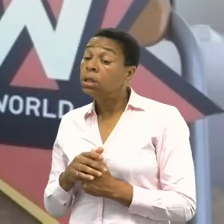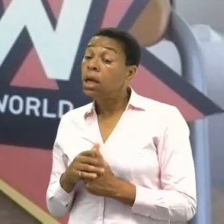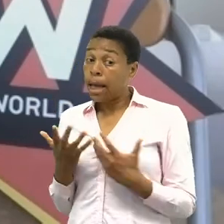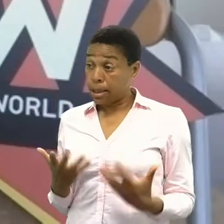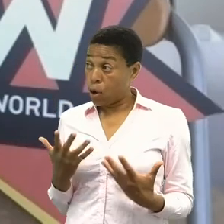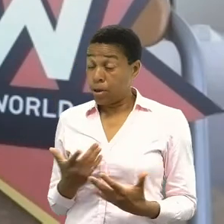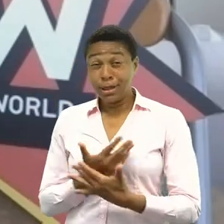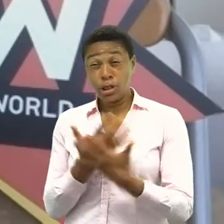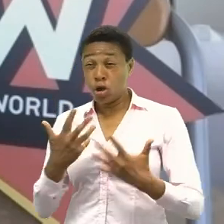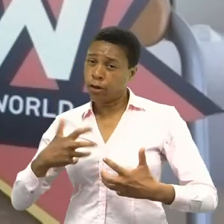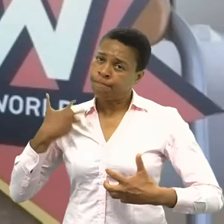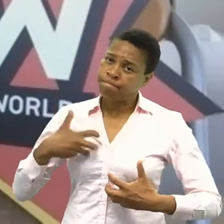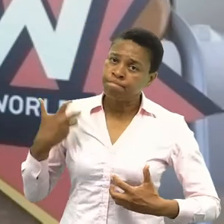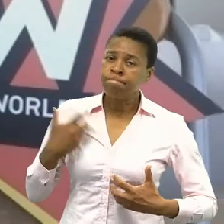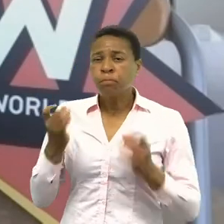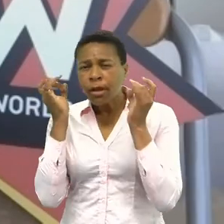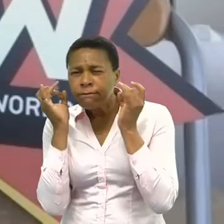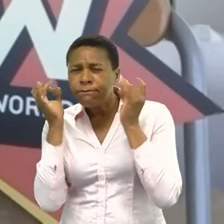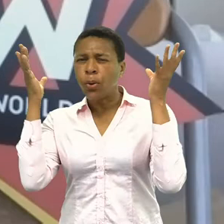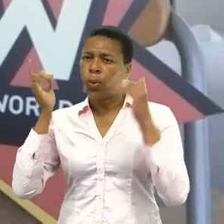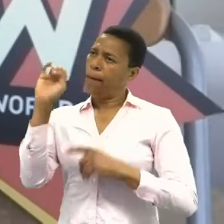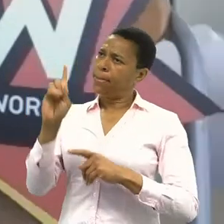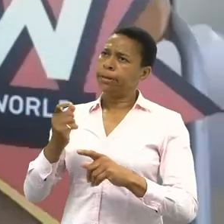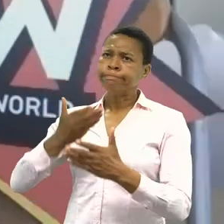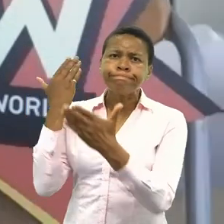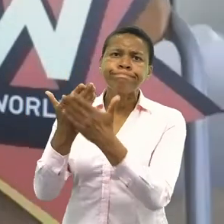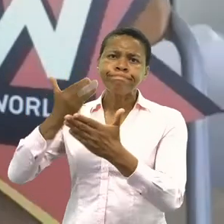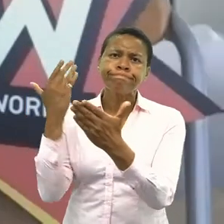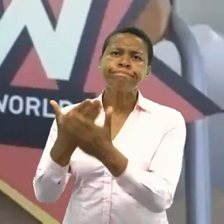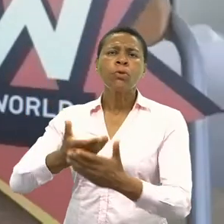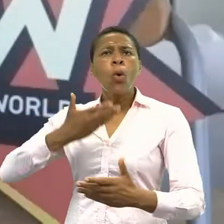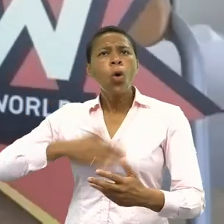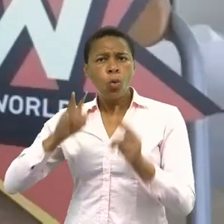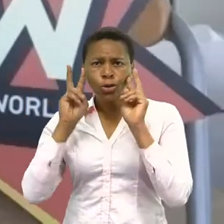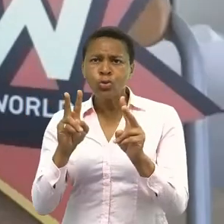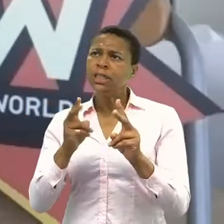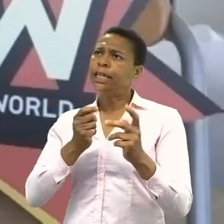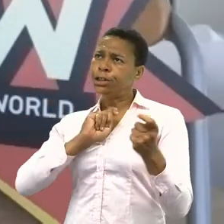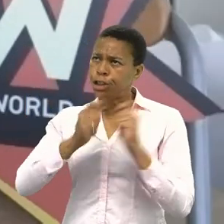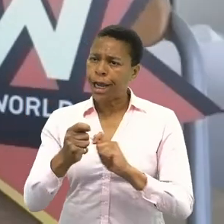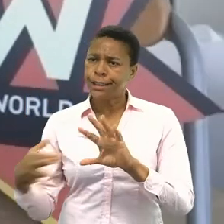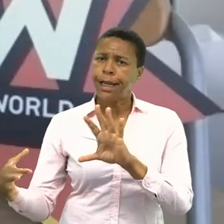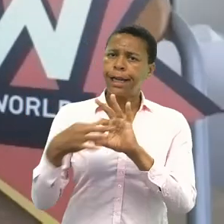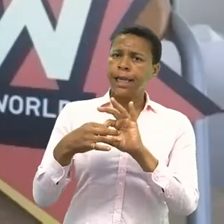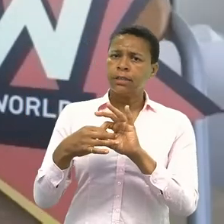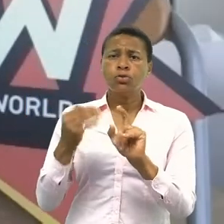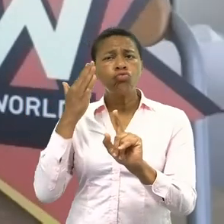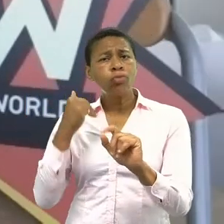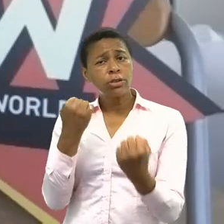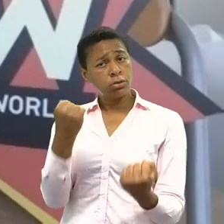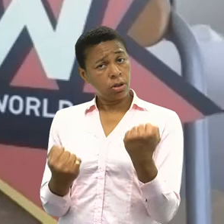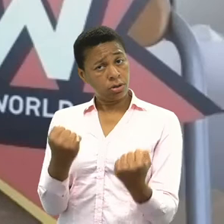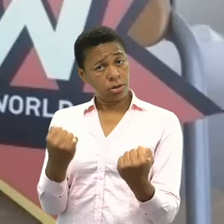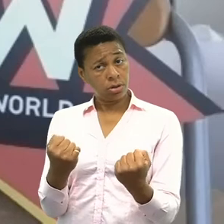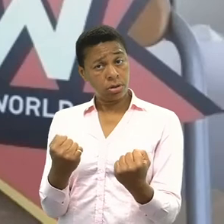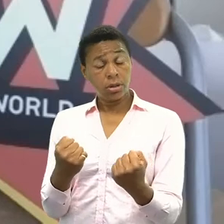vivacious demand that's happening at the moment around racial justice, specifically around girls and women, do you think